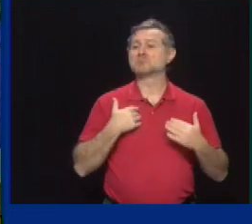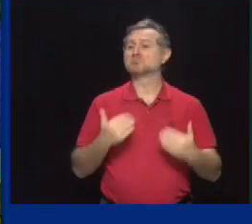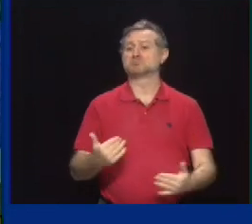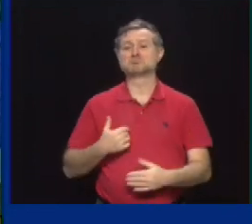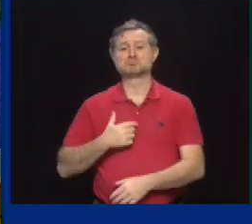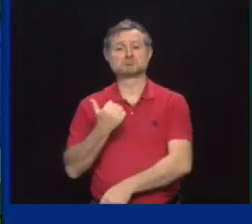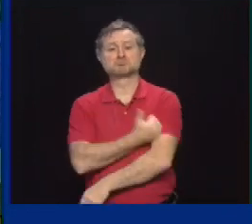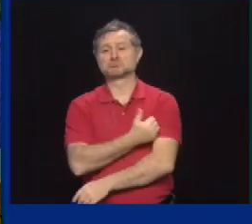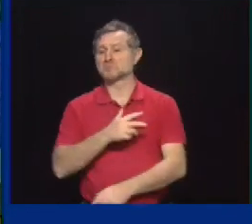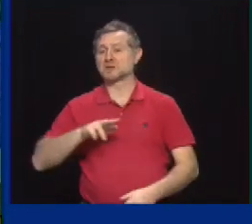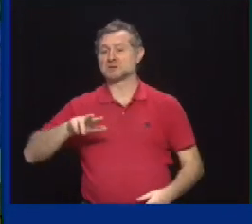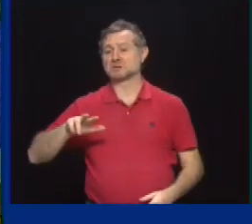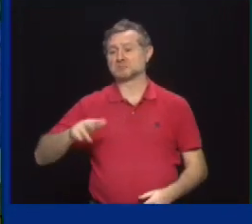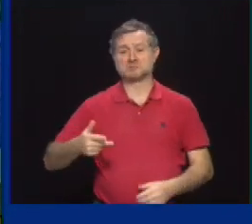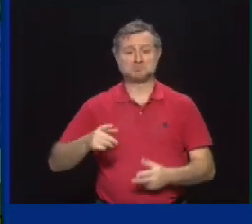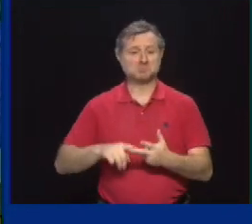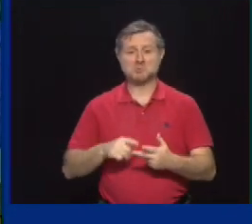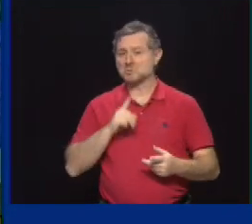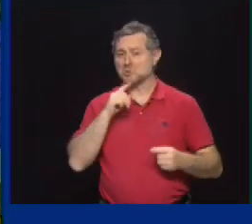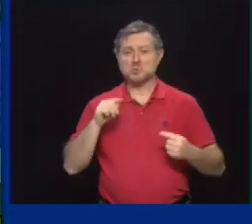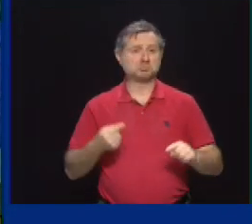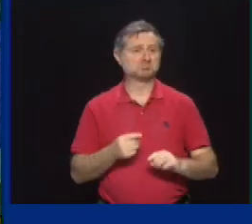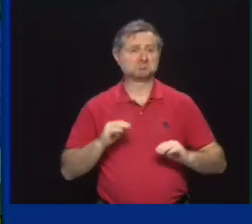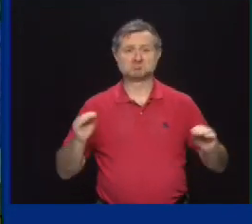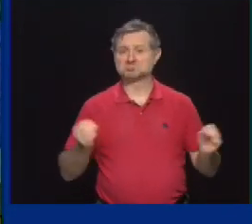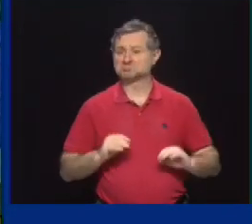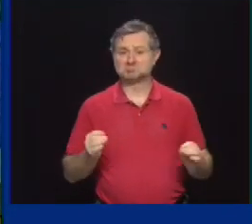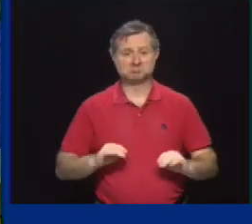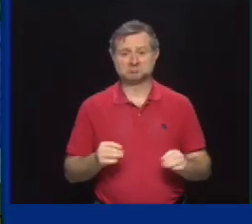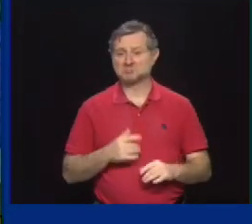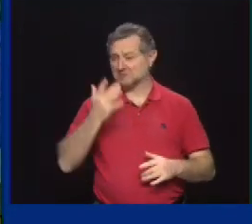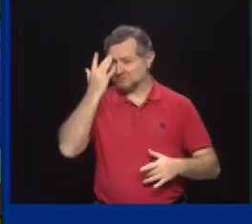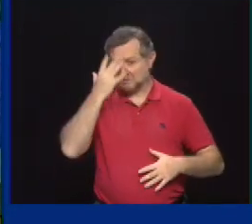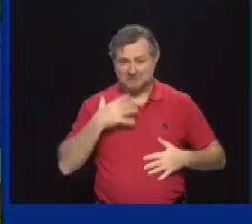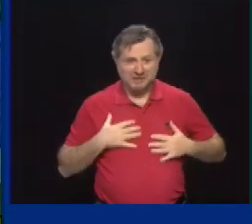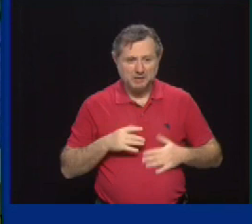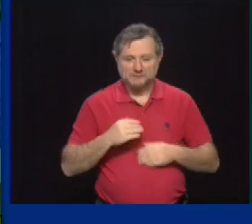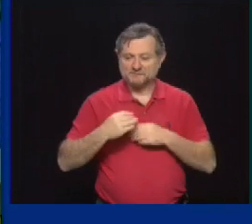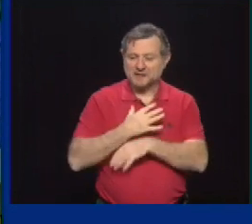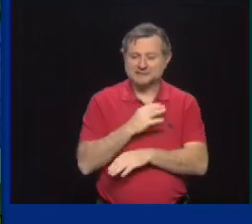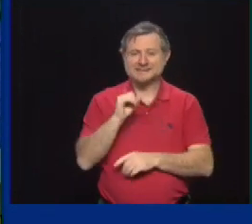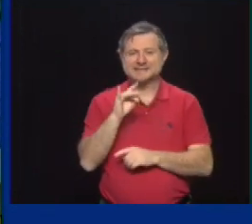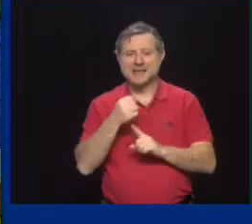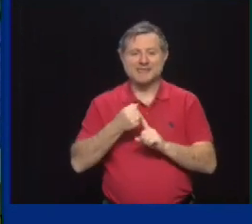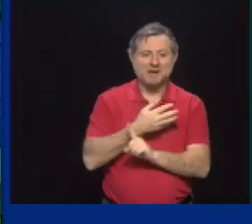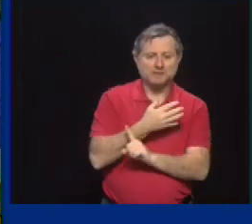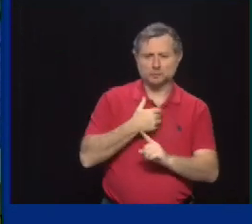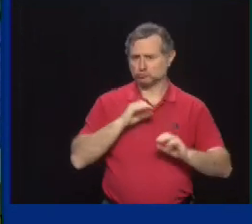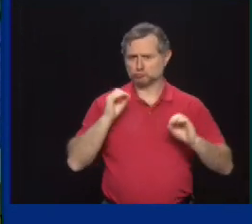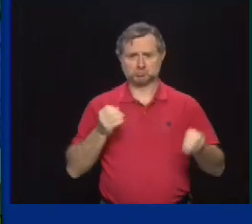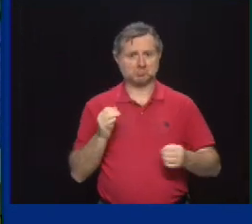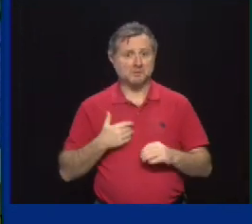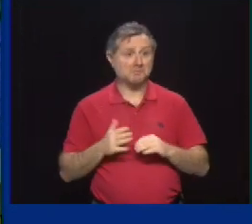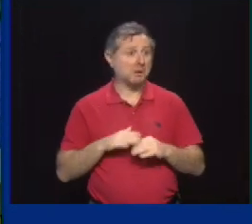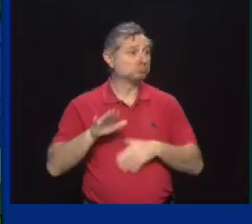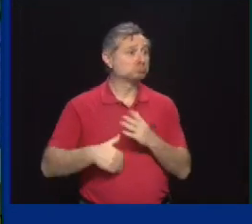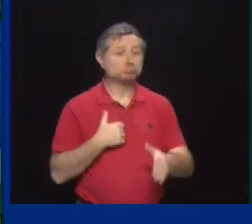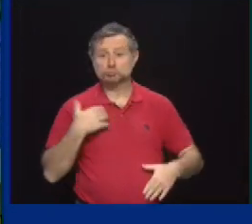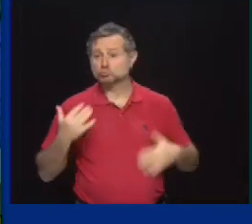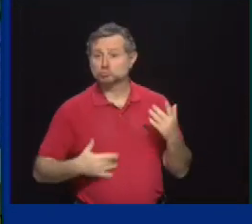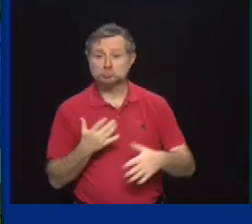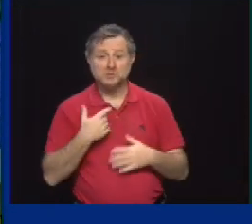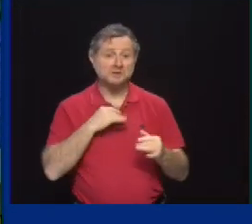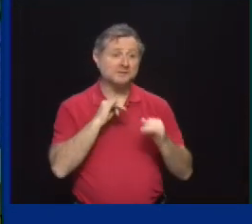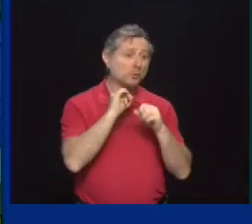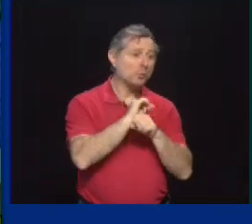I did not have any ill effects. My staff kept checking in. Are you okay? I kept a full day of interviews and meetings and all the way through the night, and I